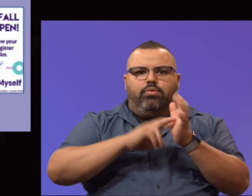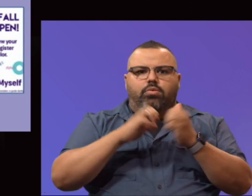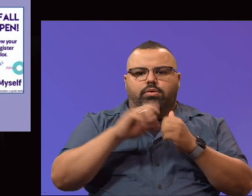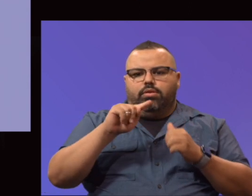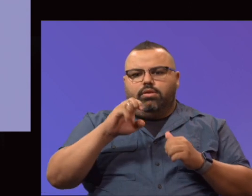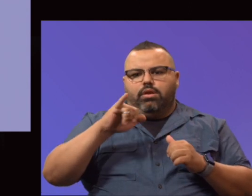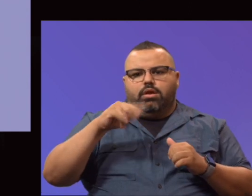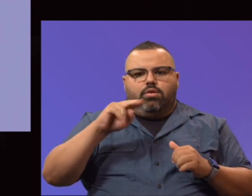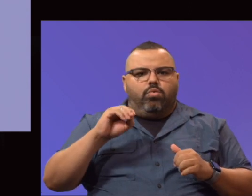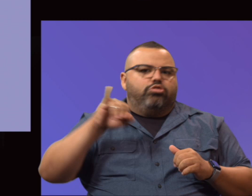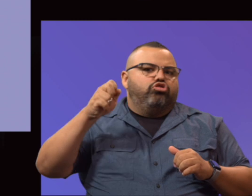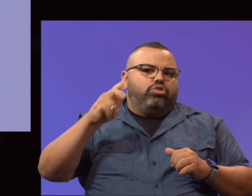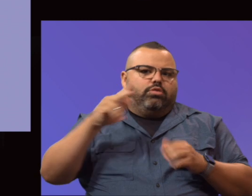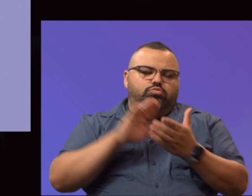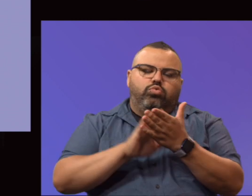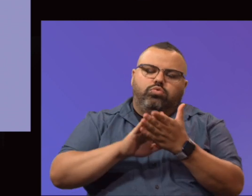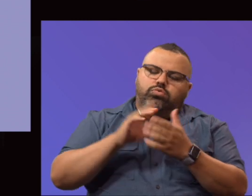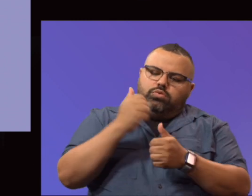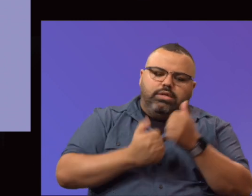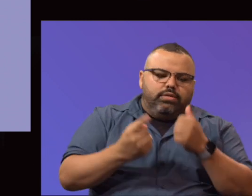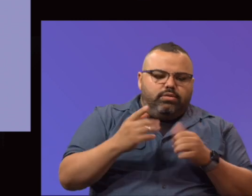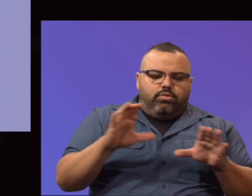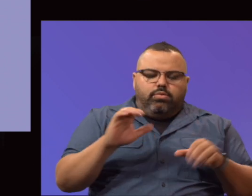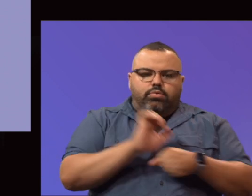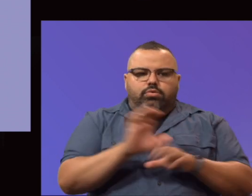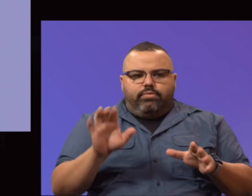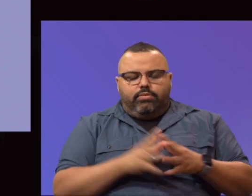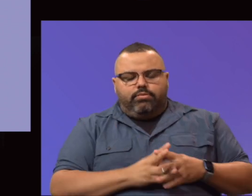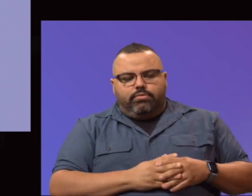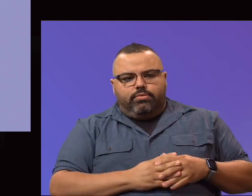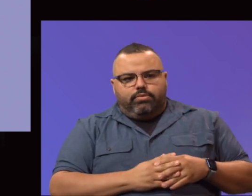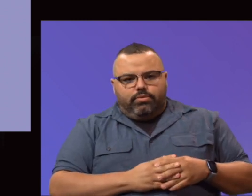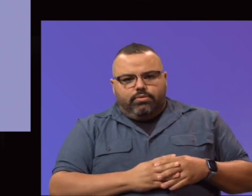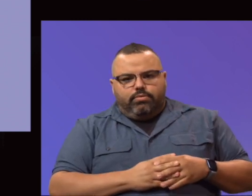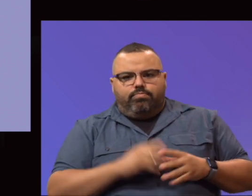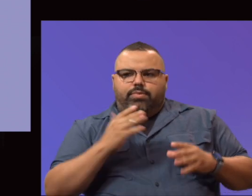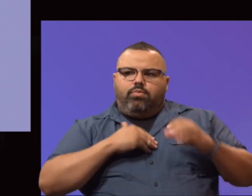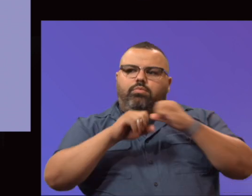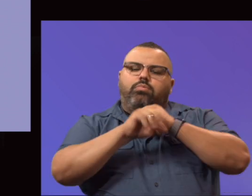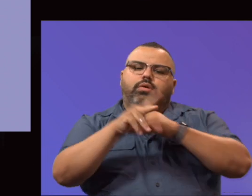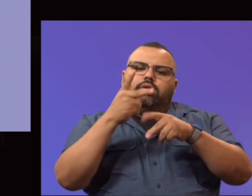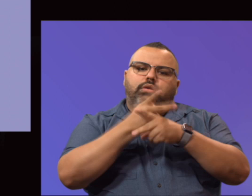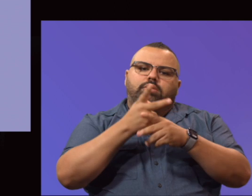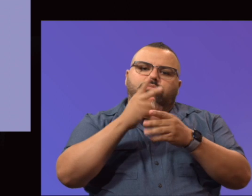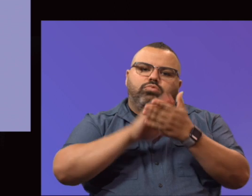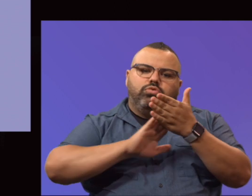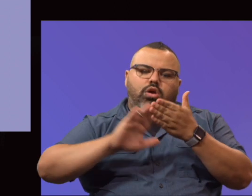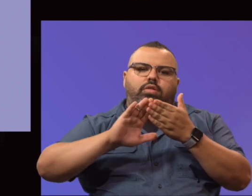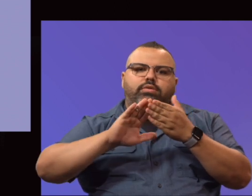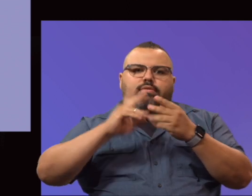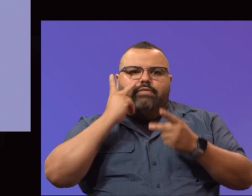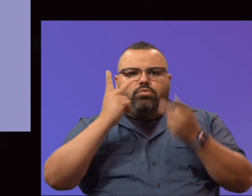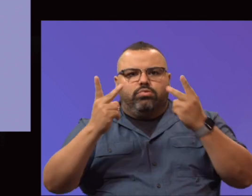Our marketing keeps the college visible, and so you see our social media followers continue to increase. You see that we've gained